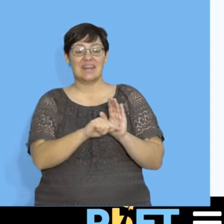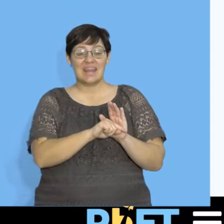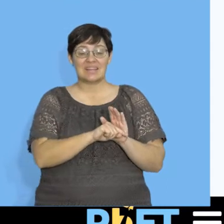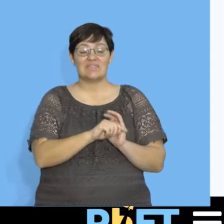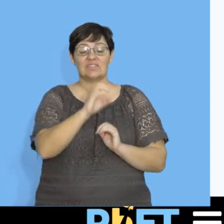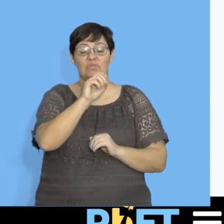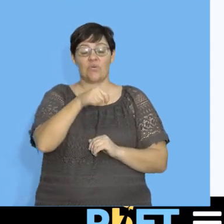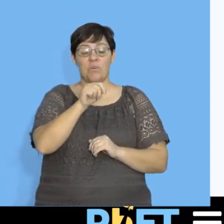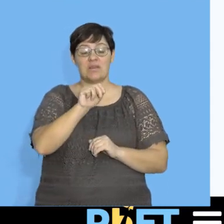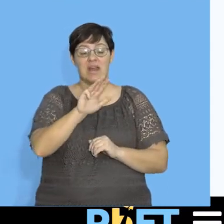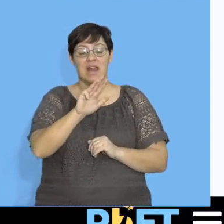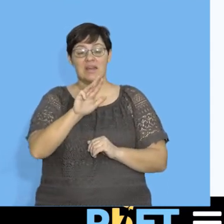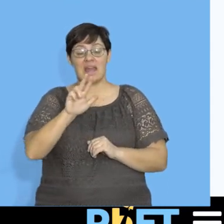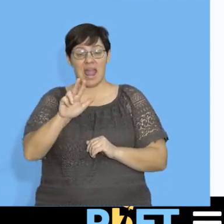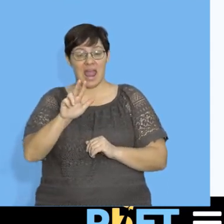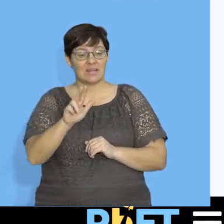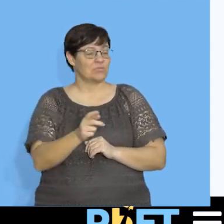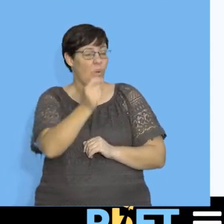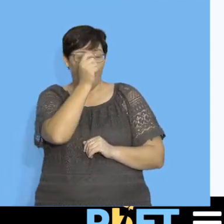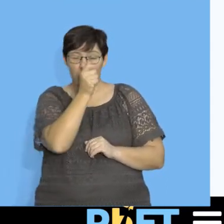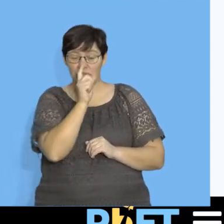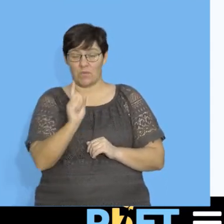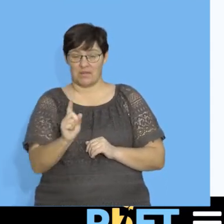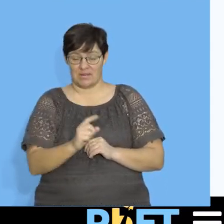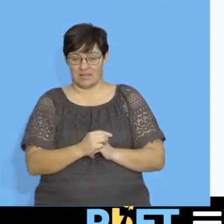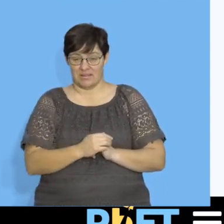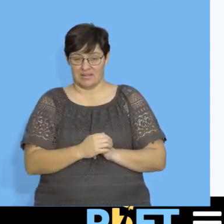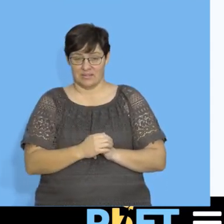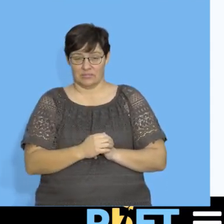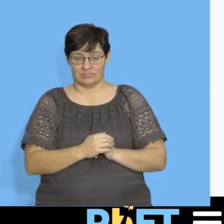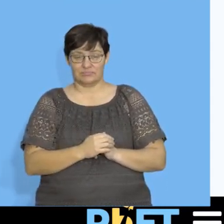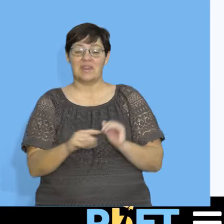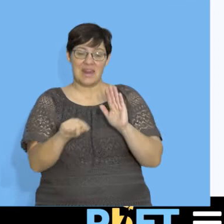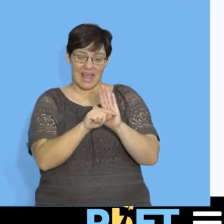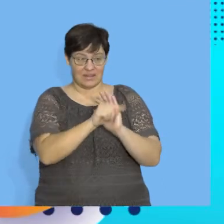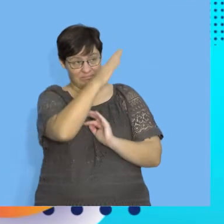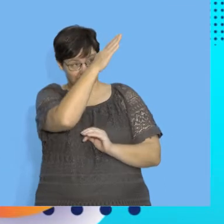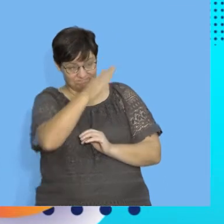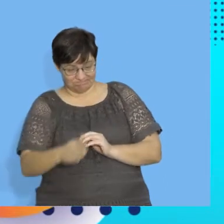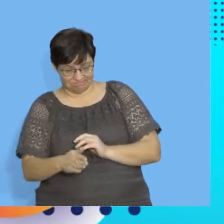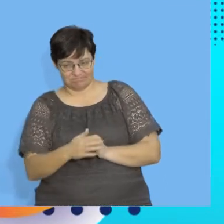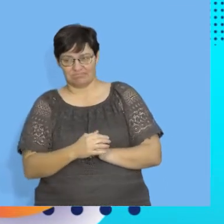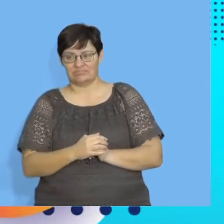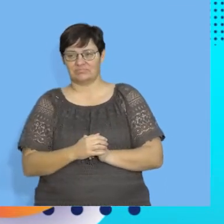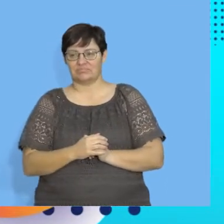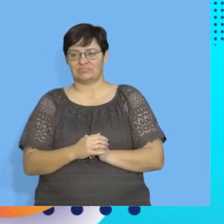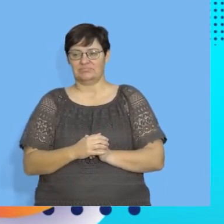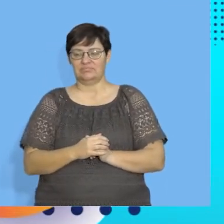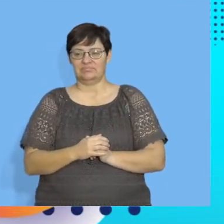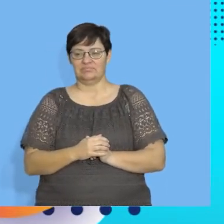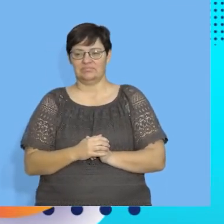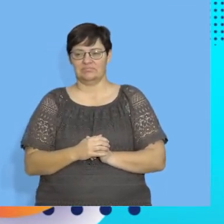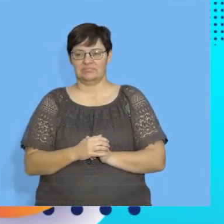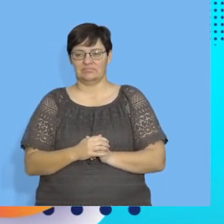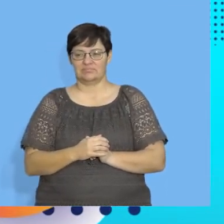Negative zero point nine eight. Close to negative one. So, that's strong negative correlation. Are we all together? So,